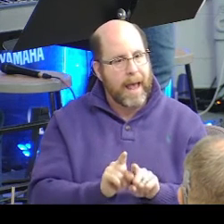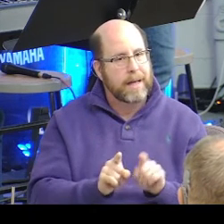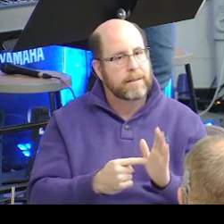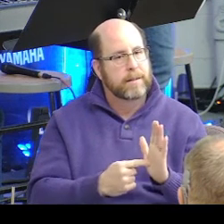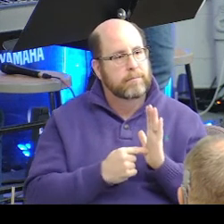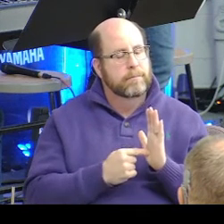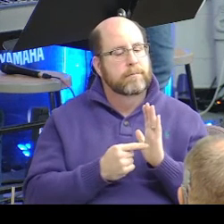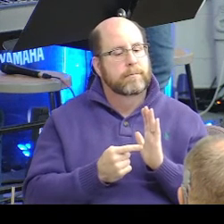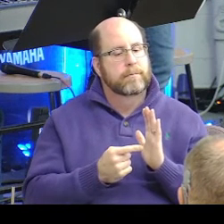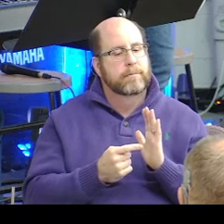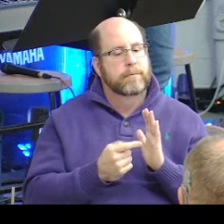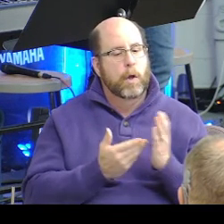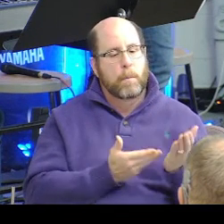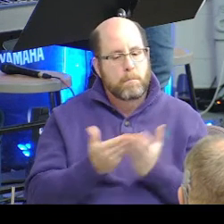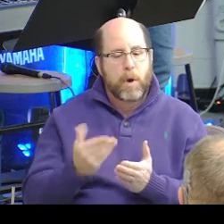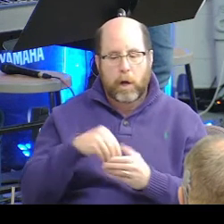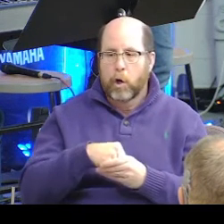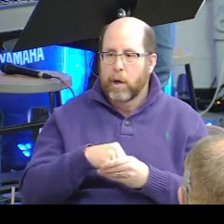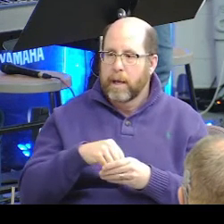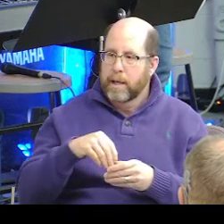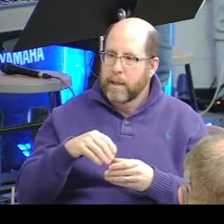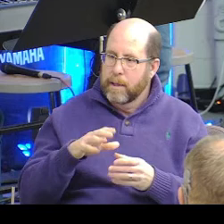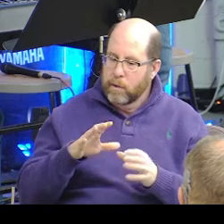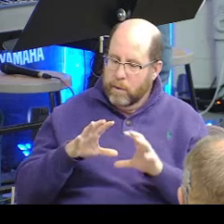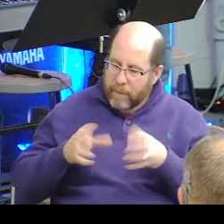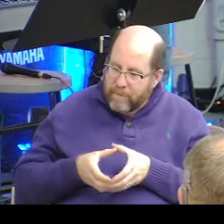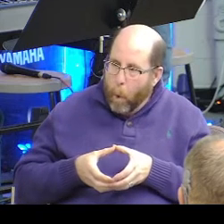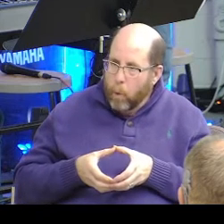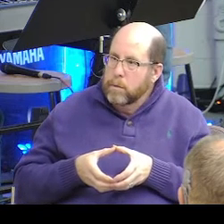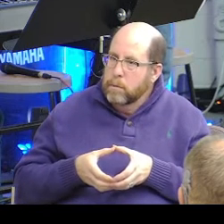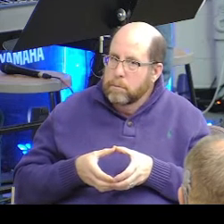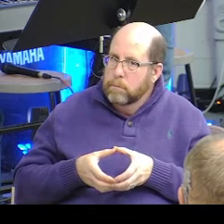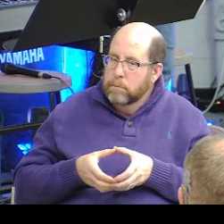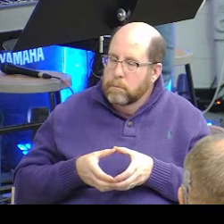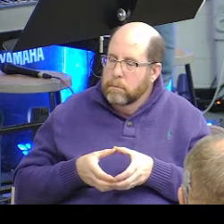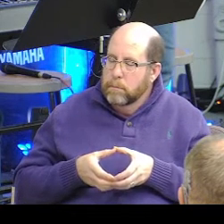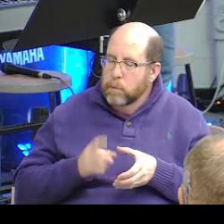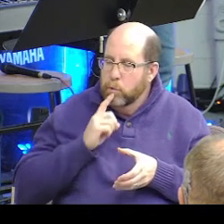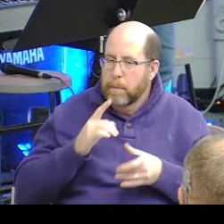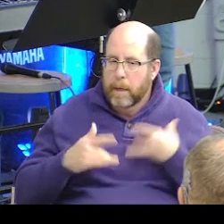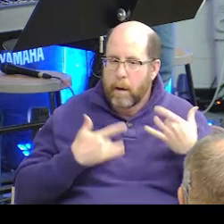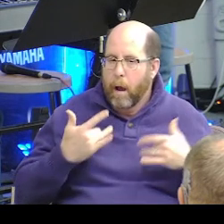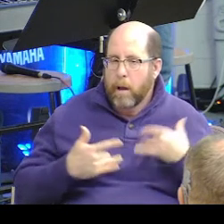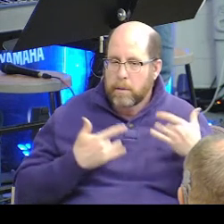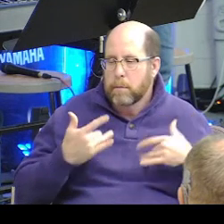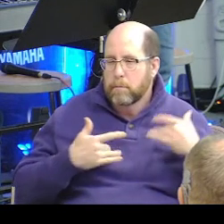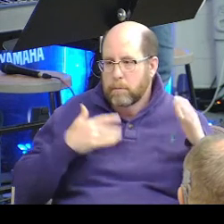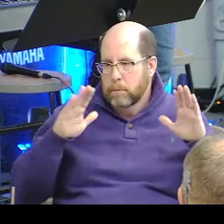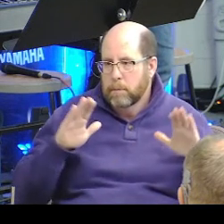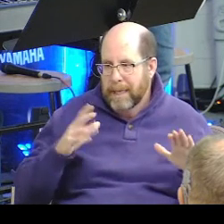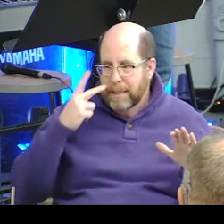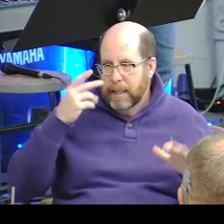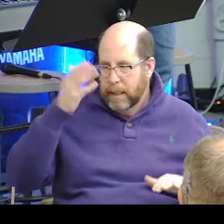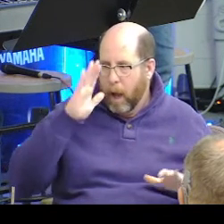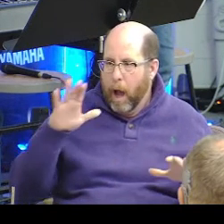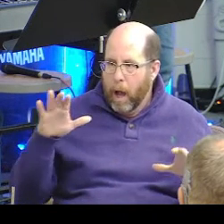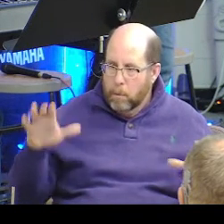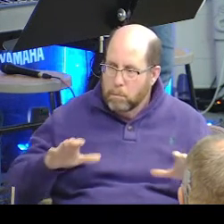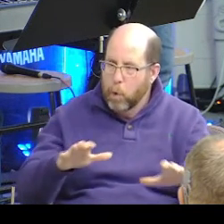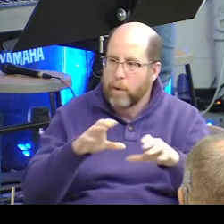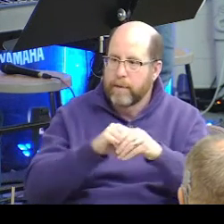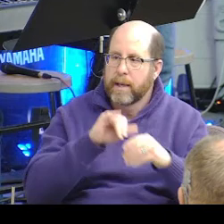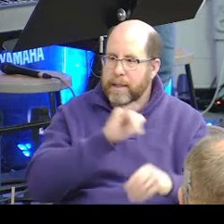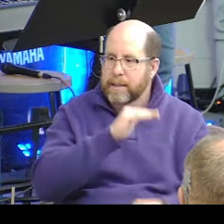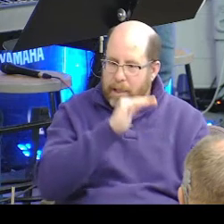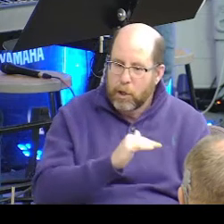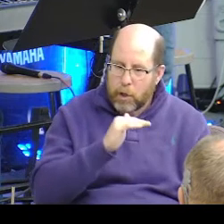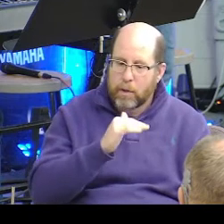bring her into the fold. And she was, it was, it's just been awesome to see God move in, in this little